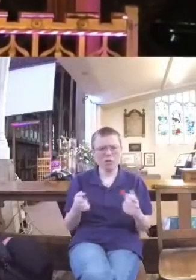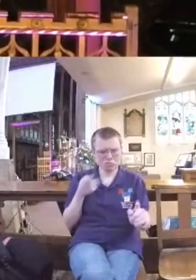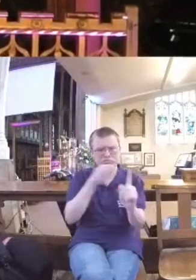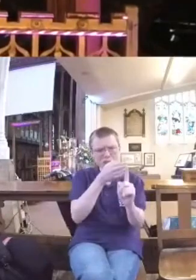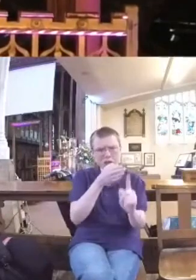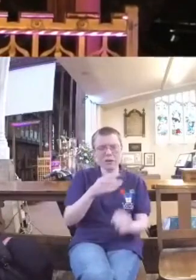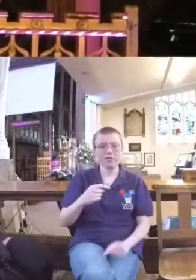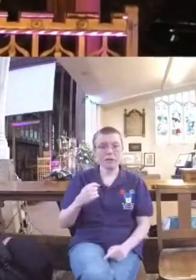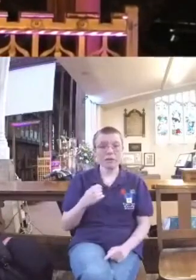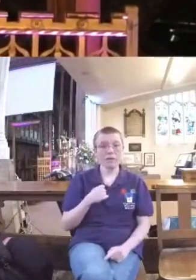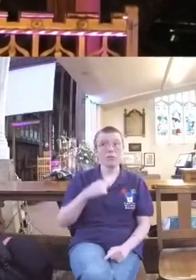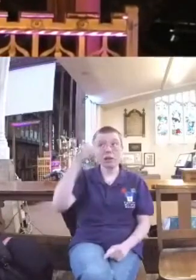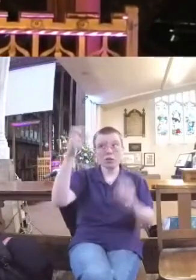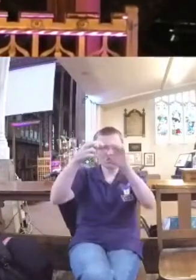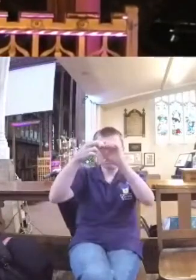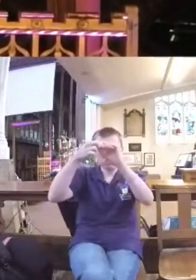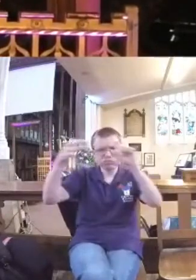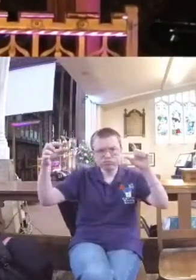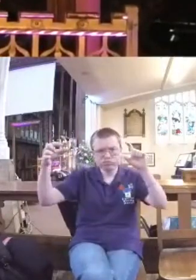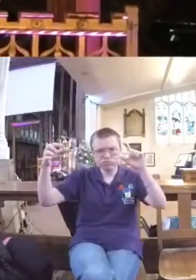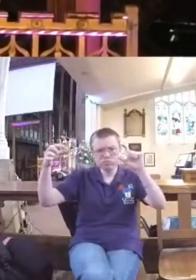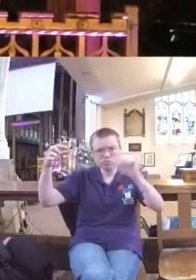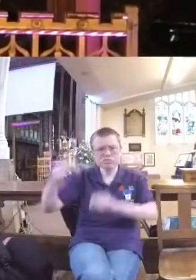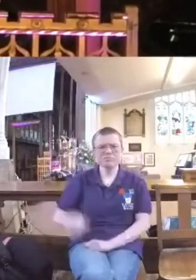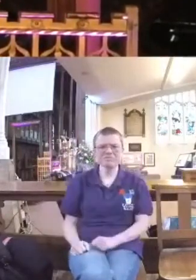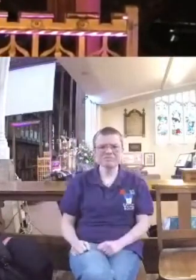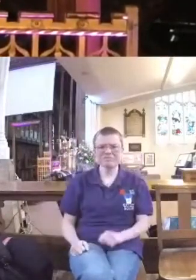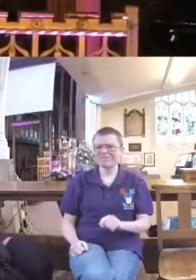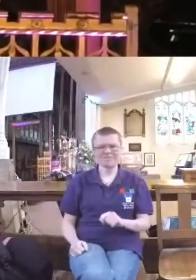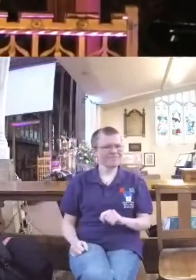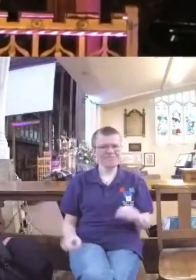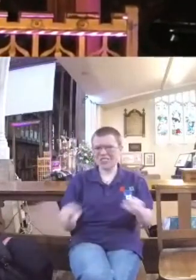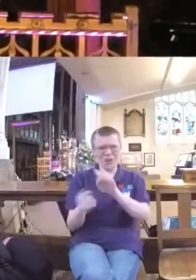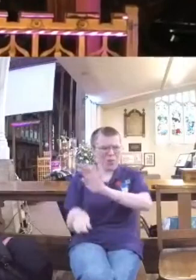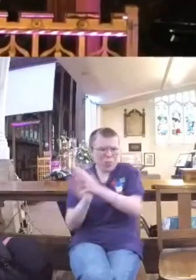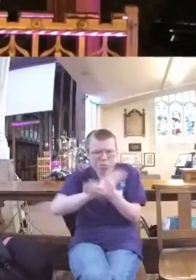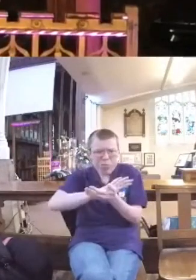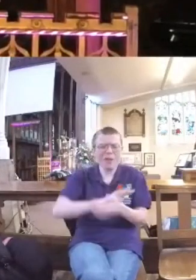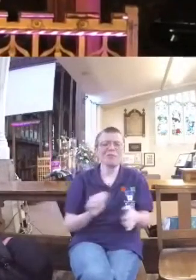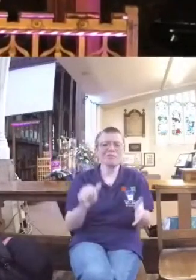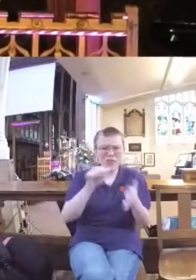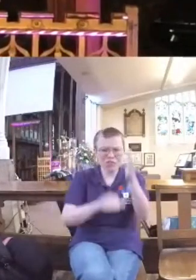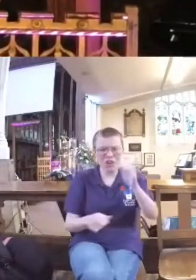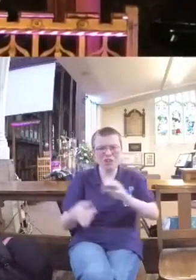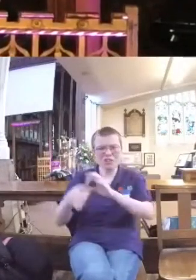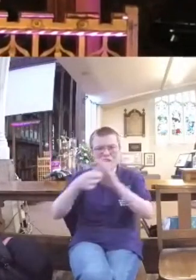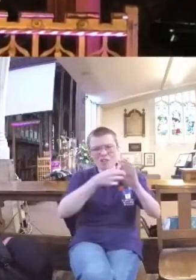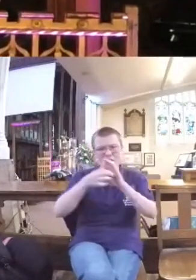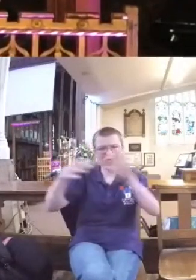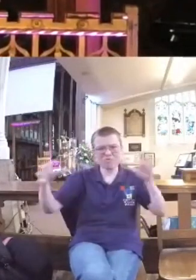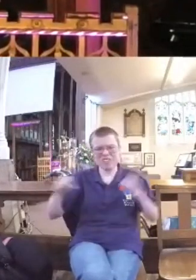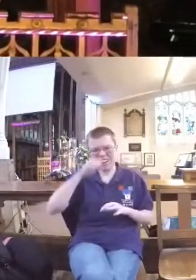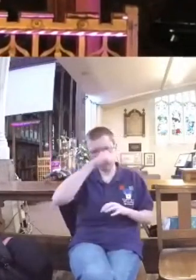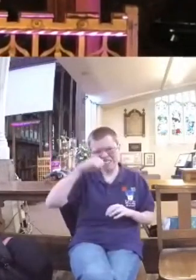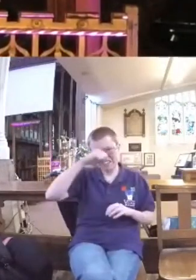might not sound like destruction, but it's just the start of damaged relationships, selfish